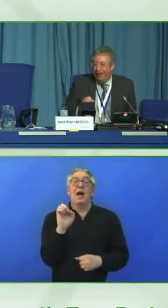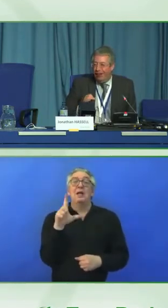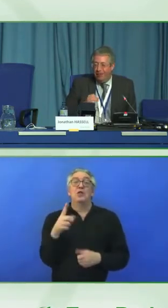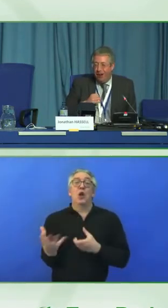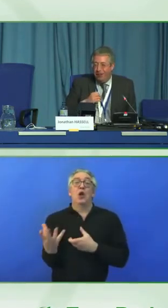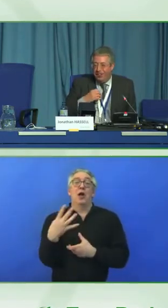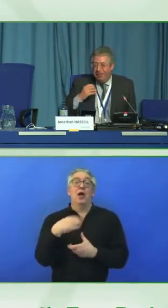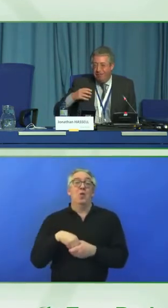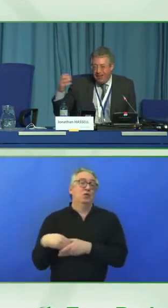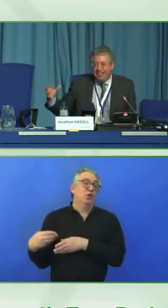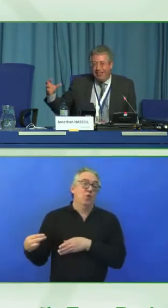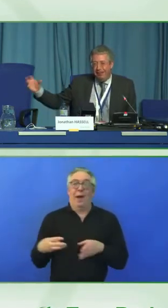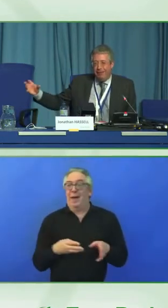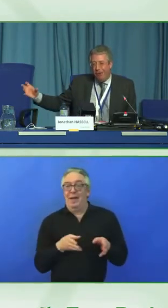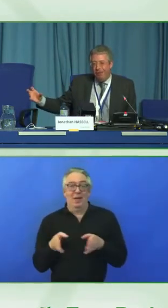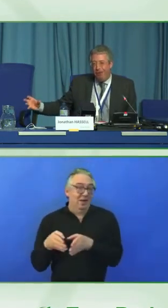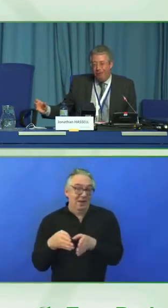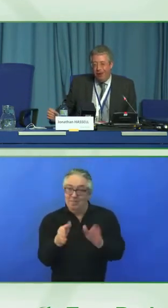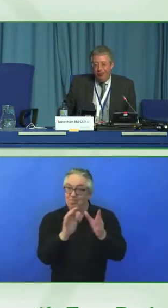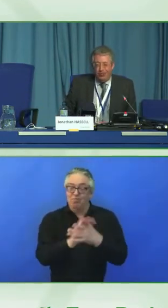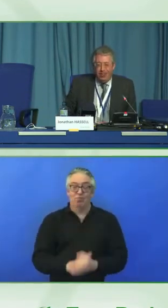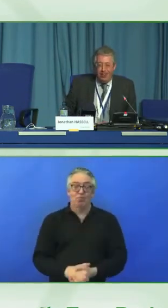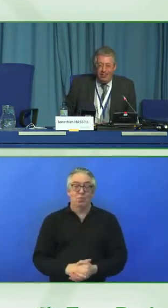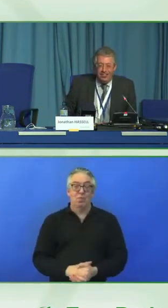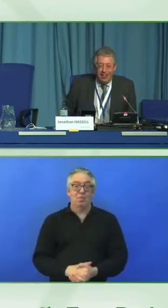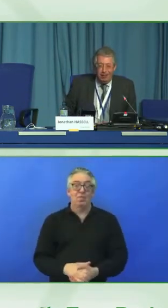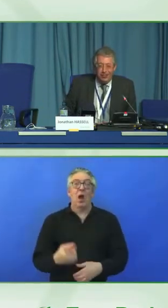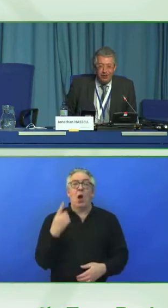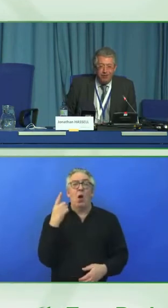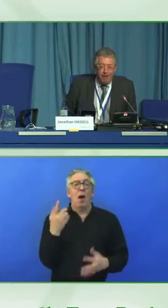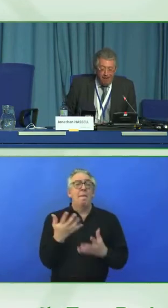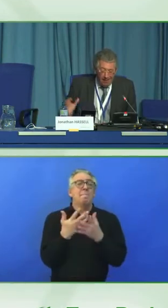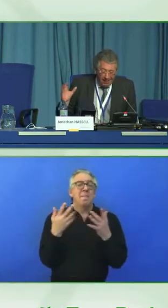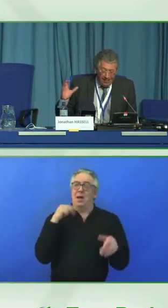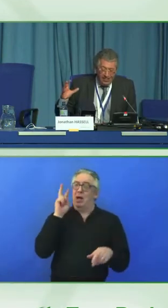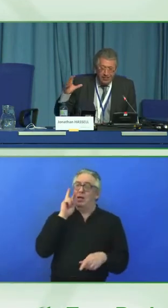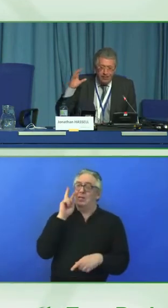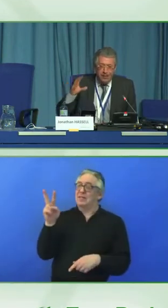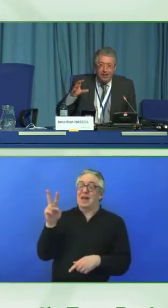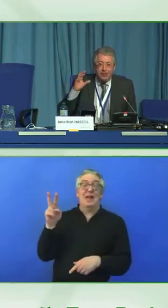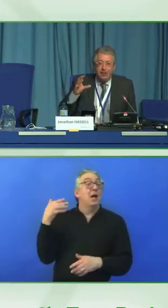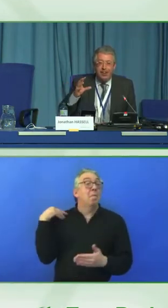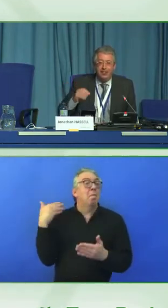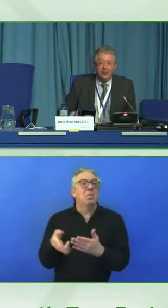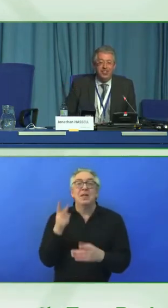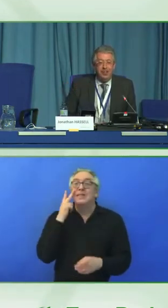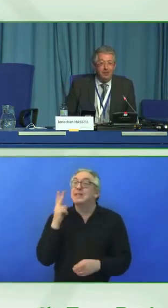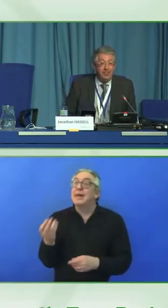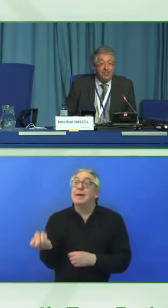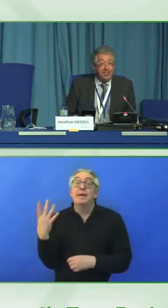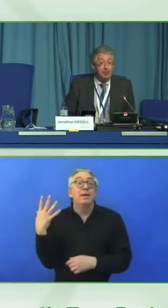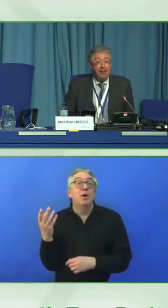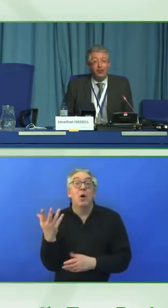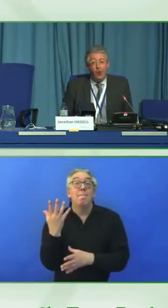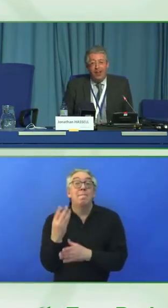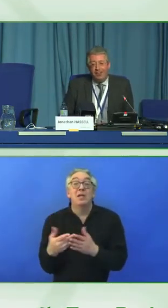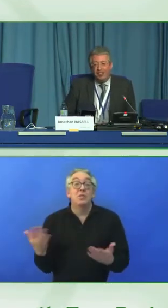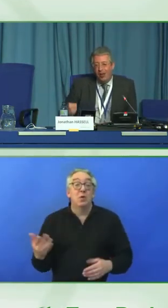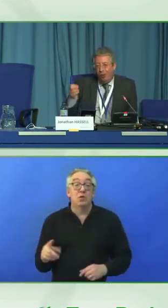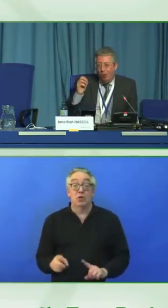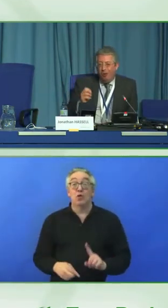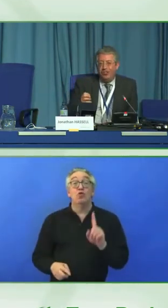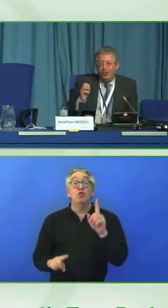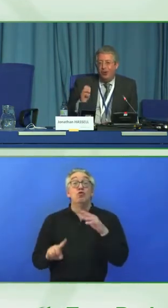thing that I've seen missing from people's slides so far is the first place we start, which is expand